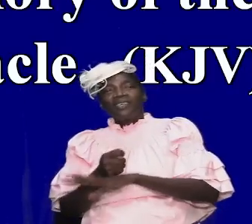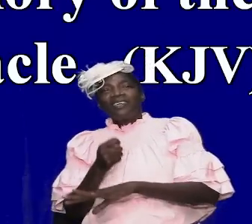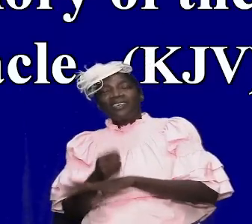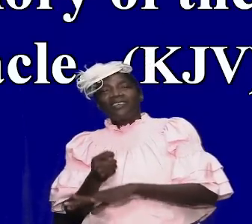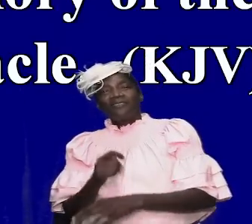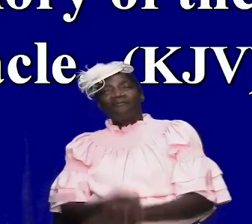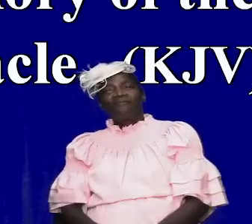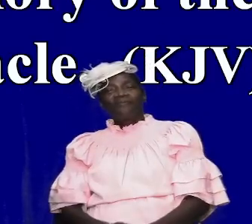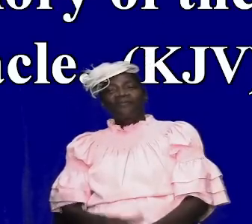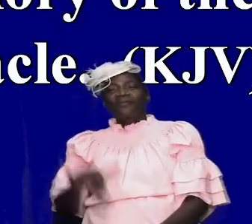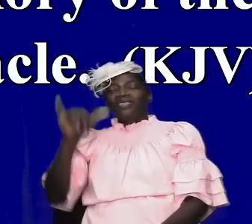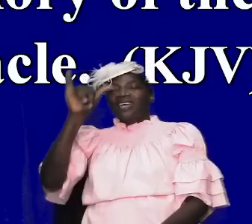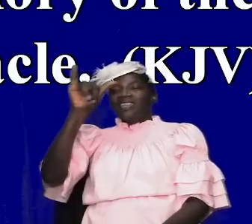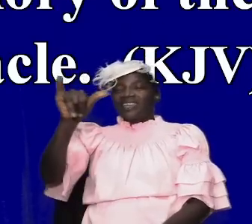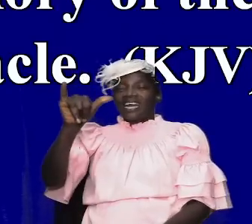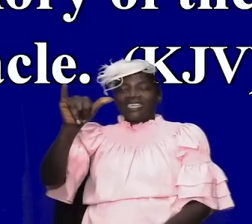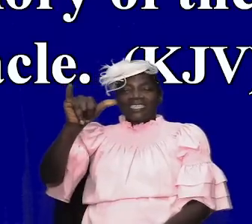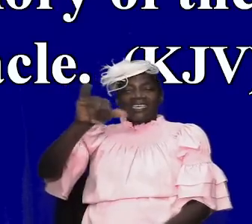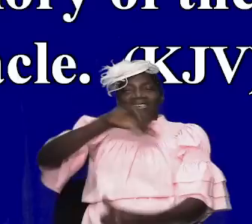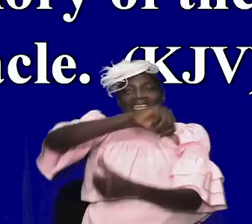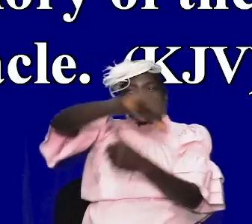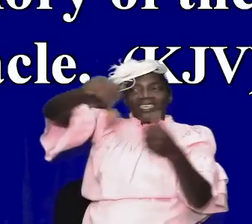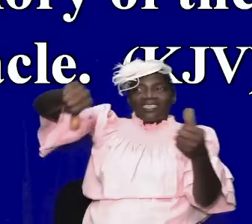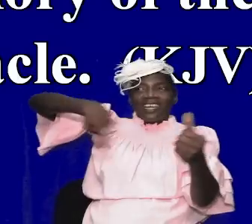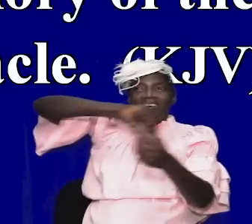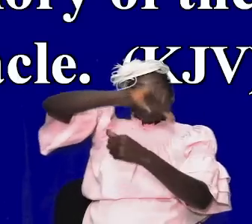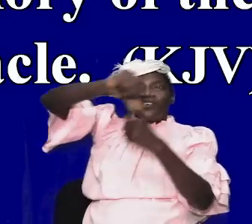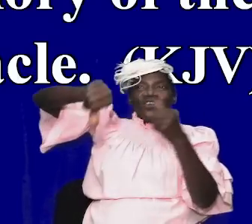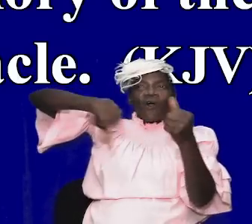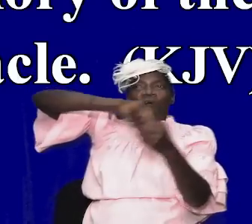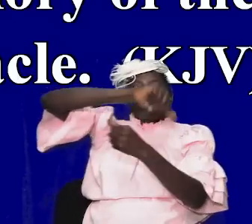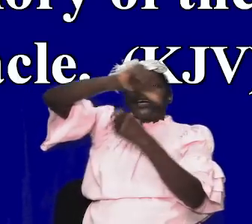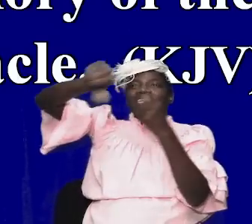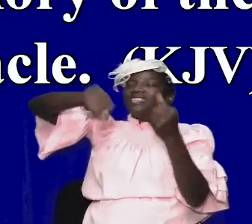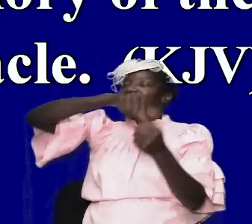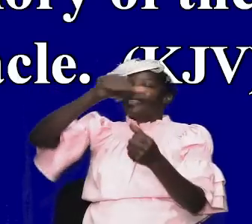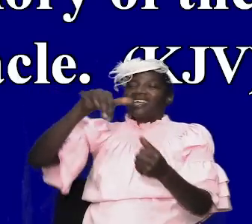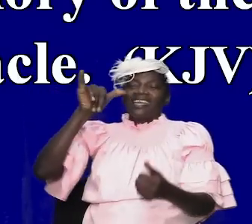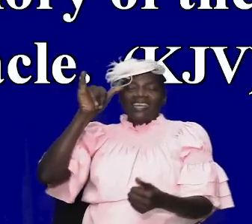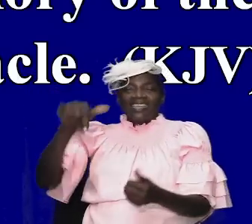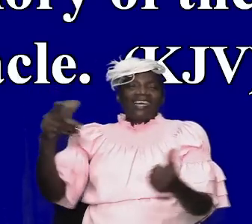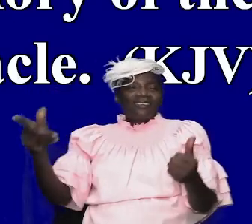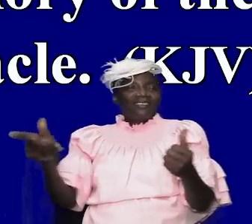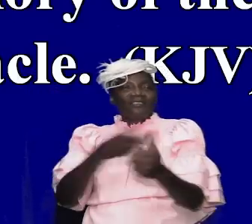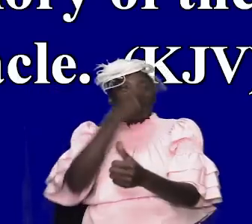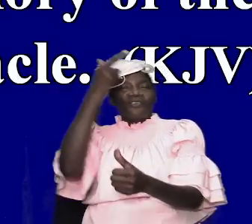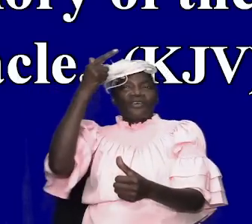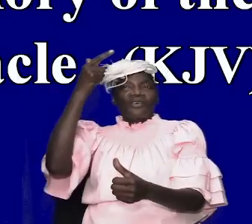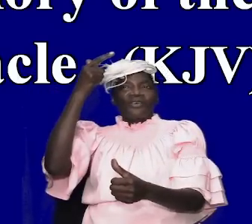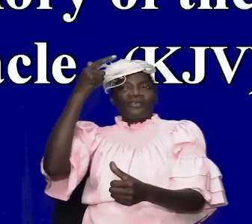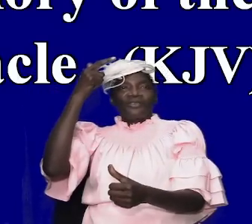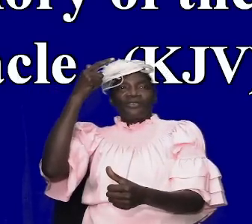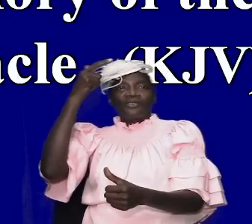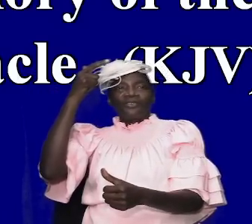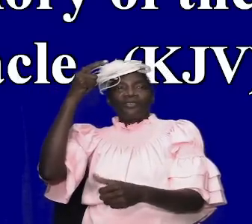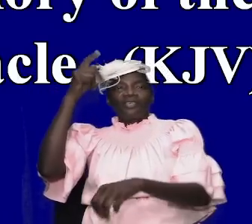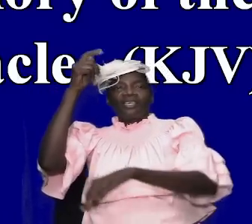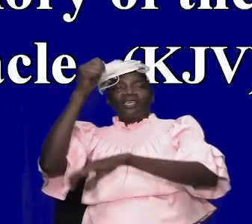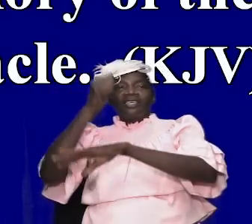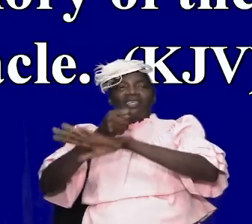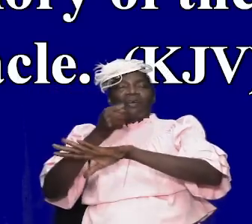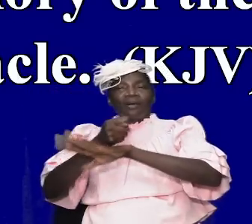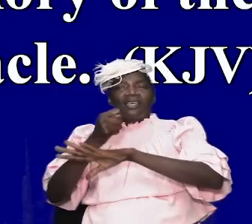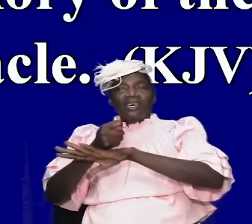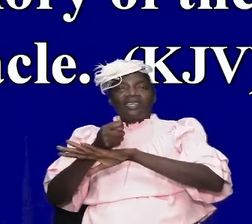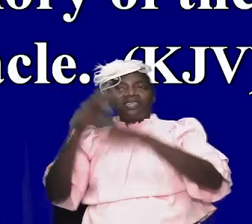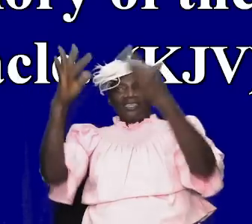tent that is the shekinah presence of god and that was the first tabernacle